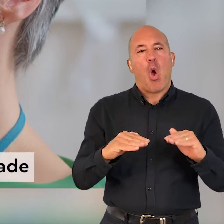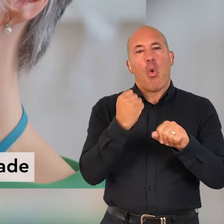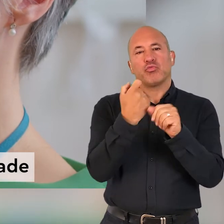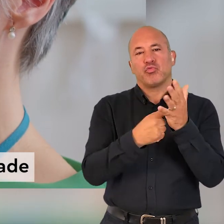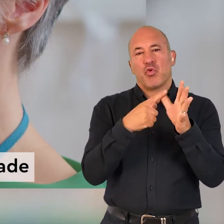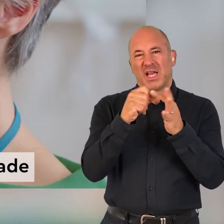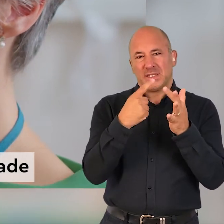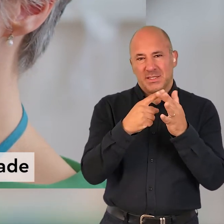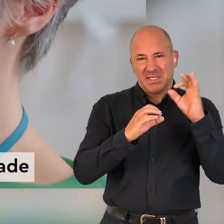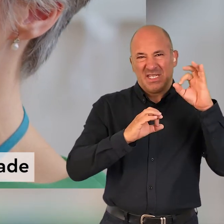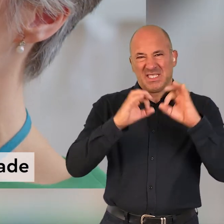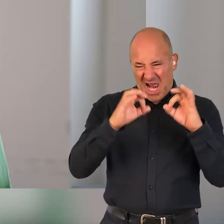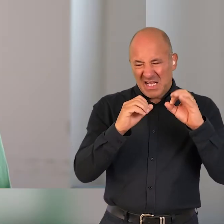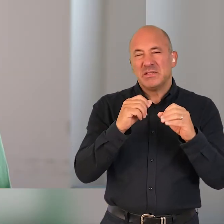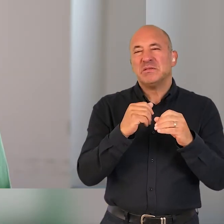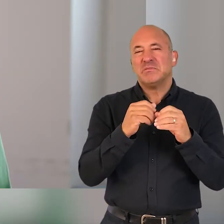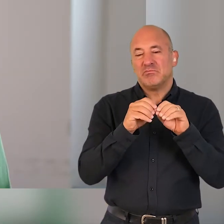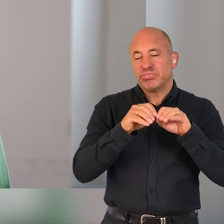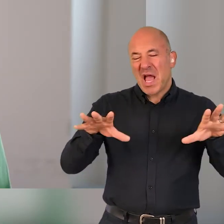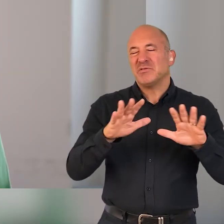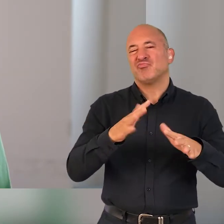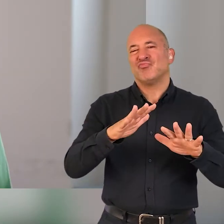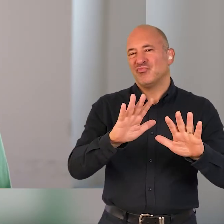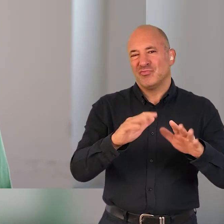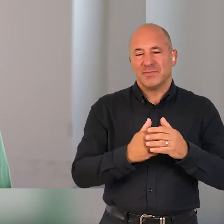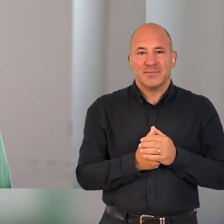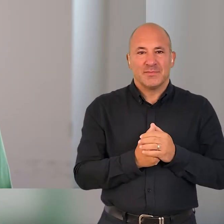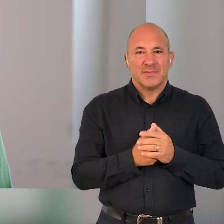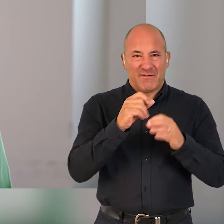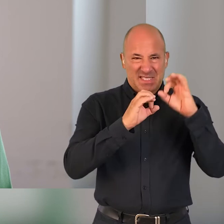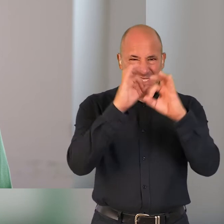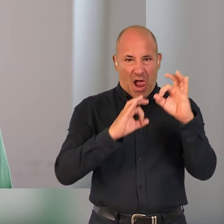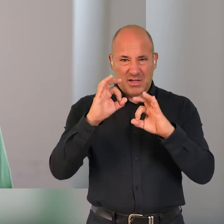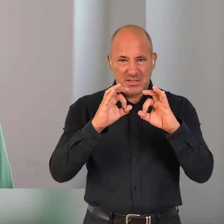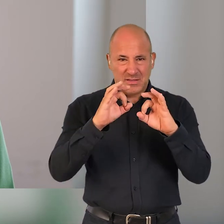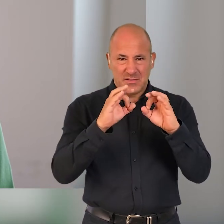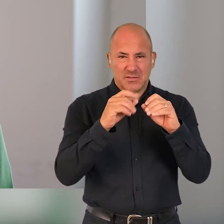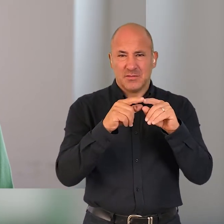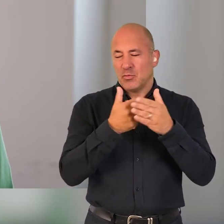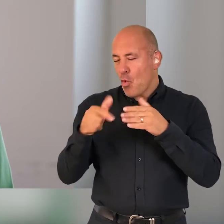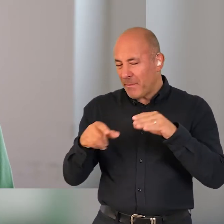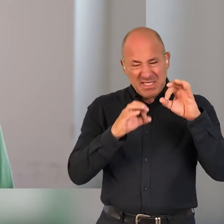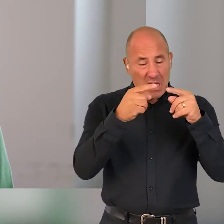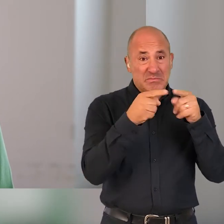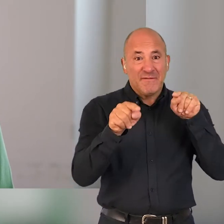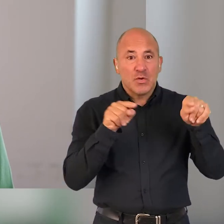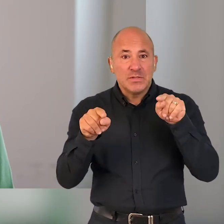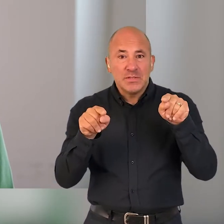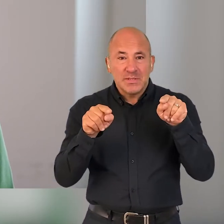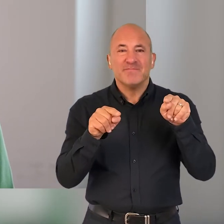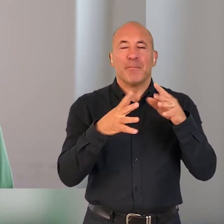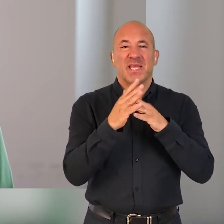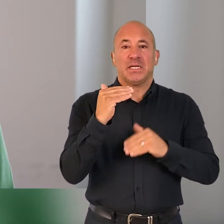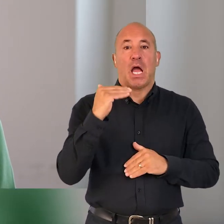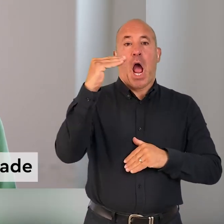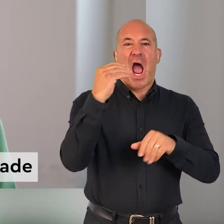would describe that as a low grade and the cells are less likely to spread to other places if the cells are very different to the